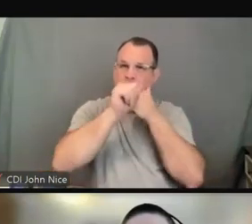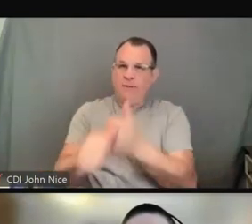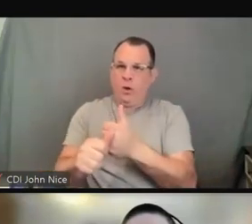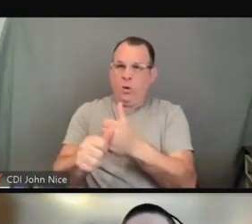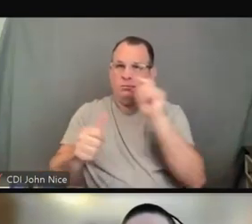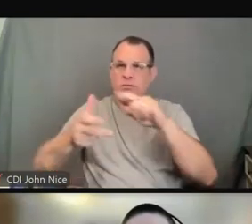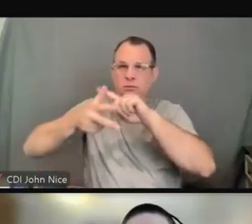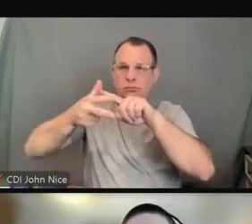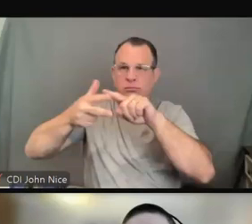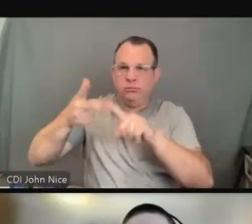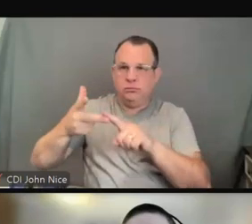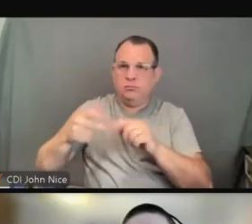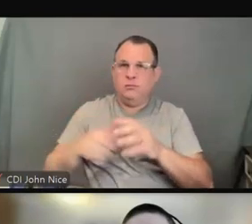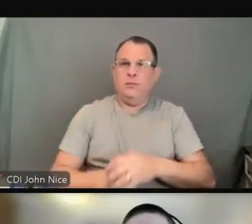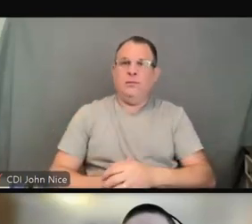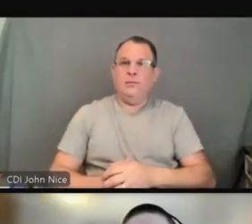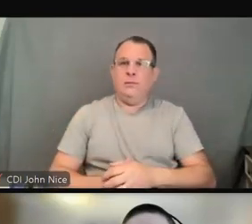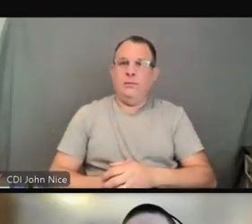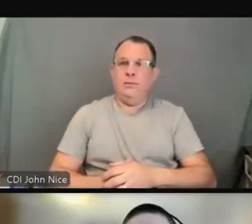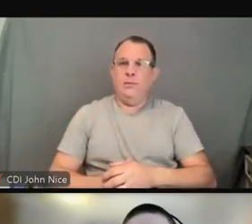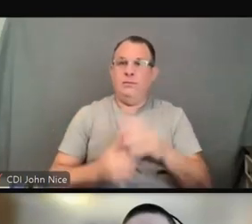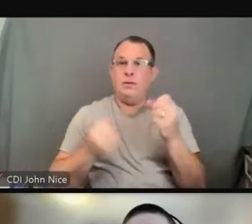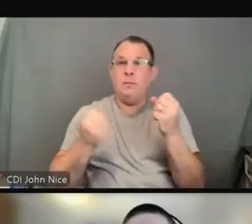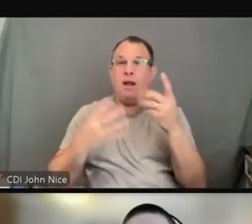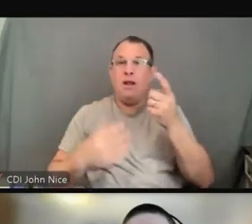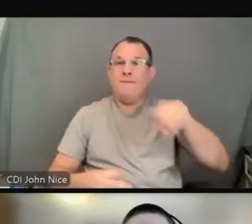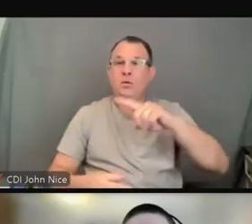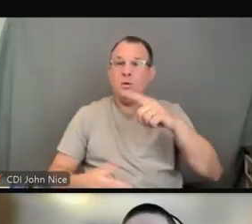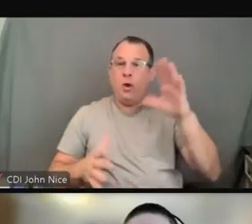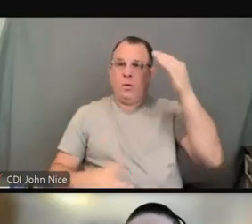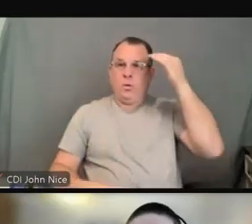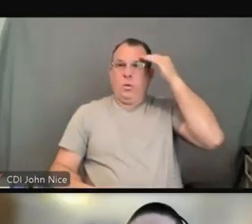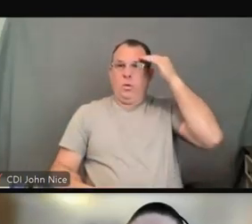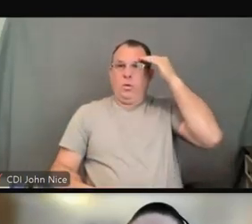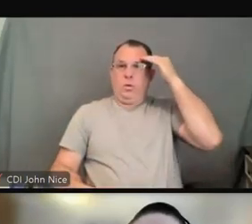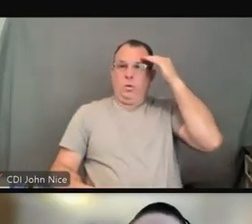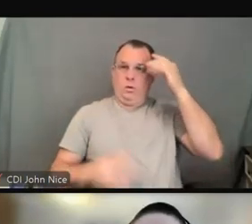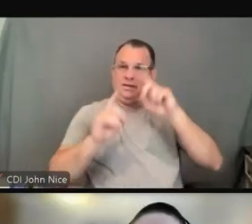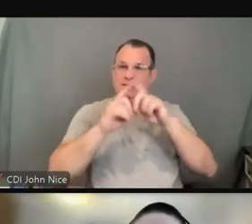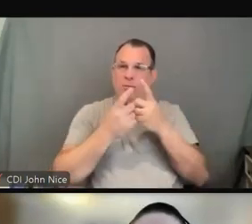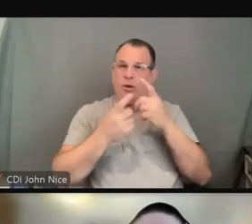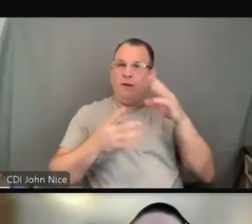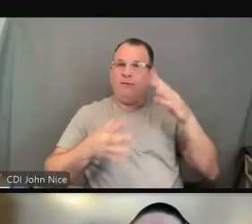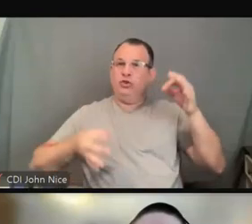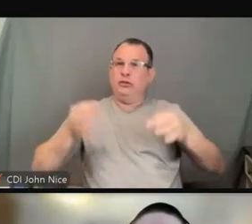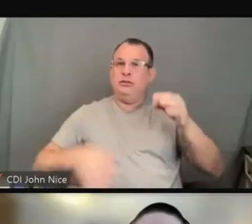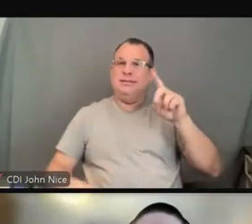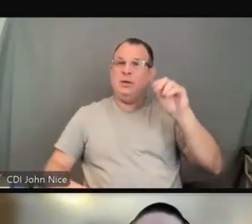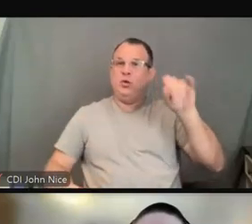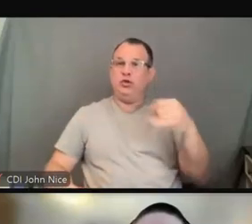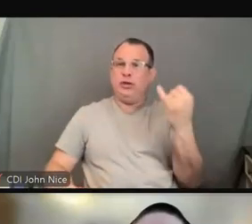But many of you already know, too, that the Department of Justice also enforces these laws,